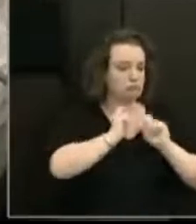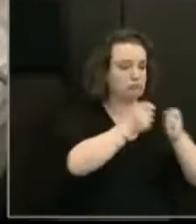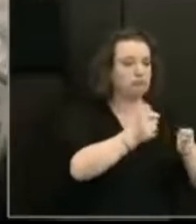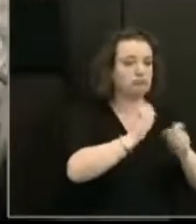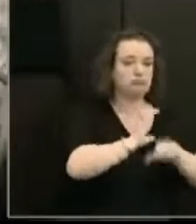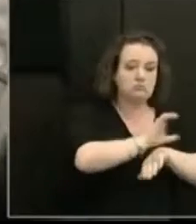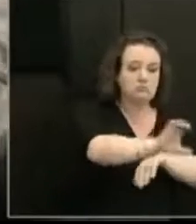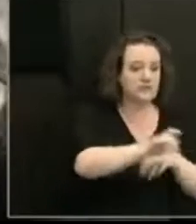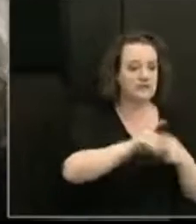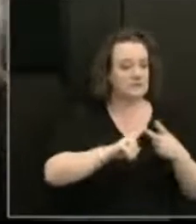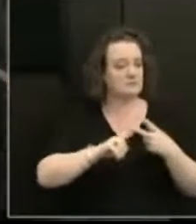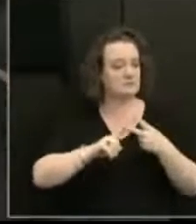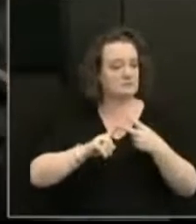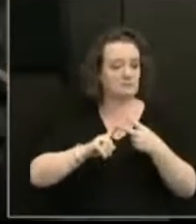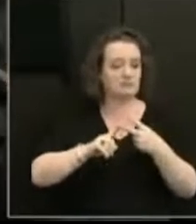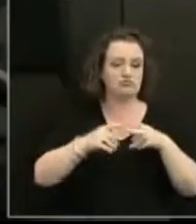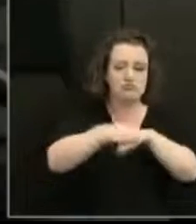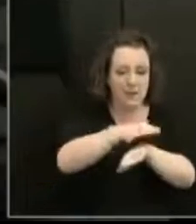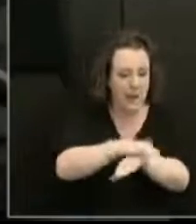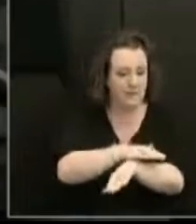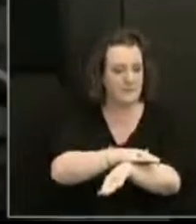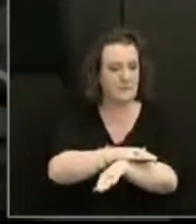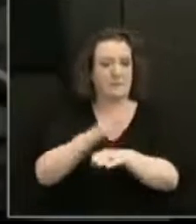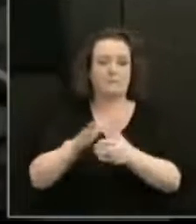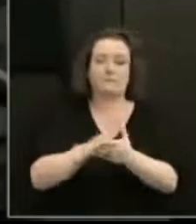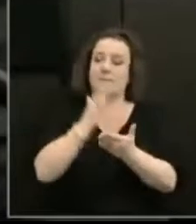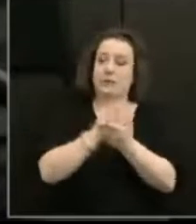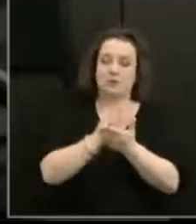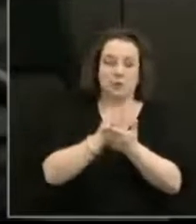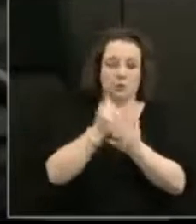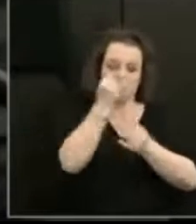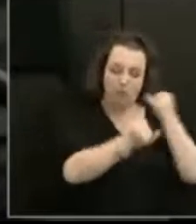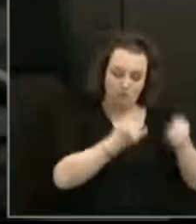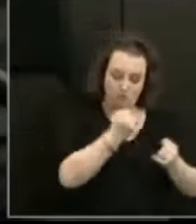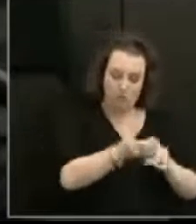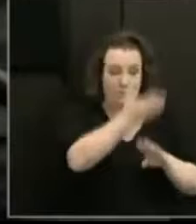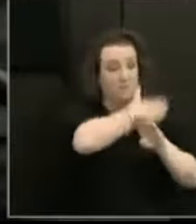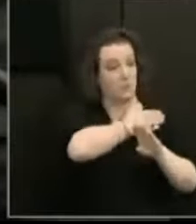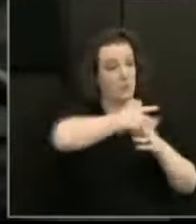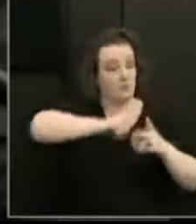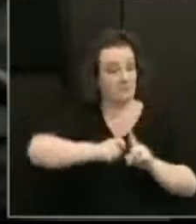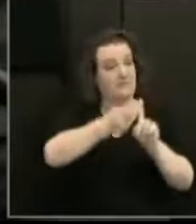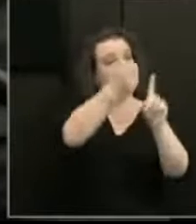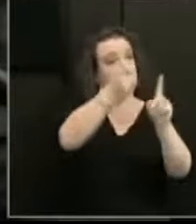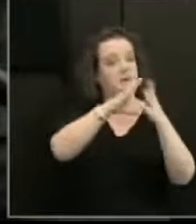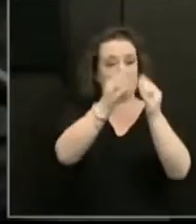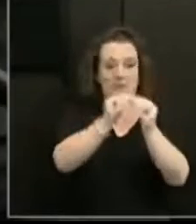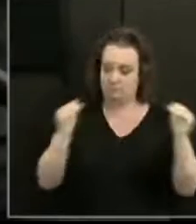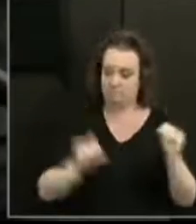And it must help make good the wrongs that have occurred and the injustices done.